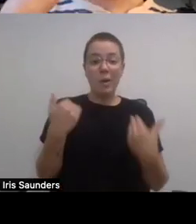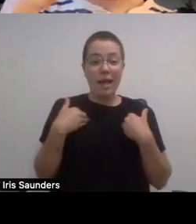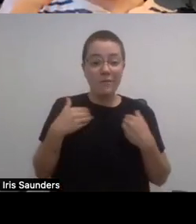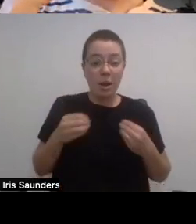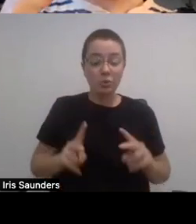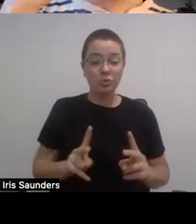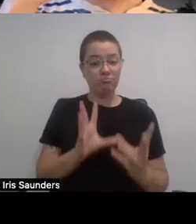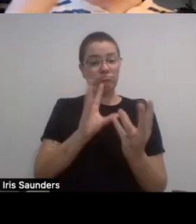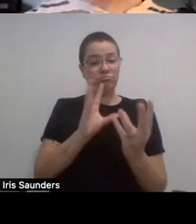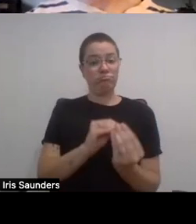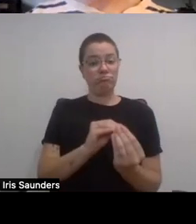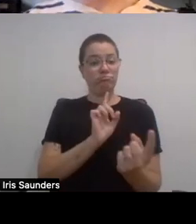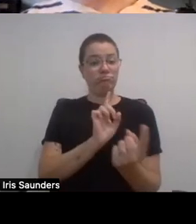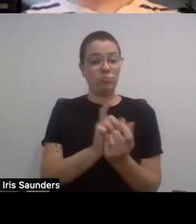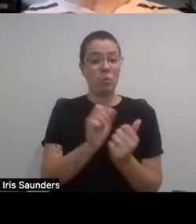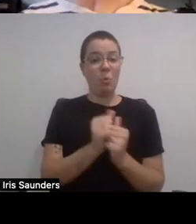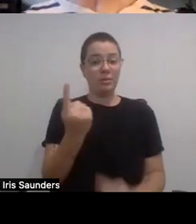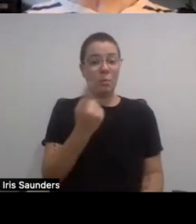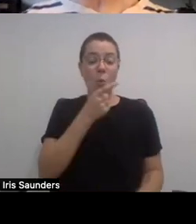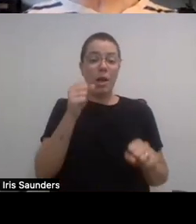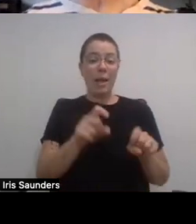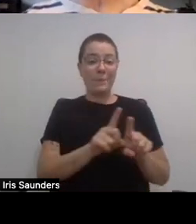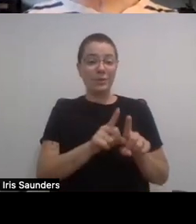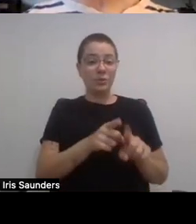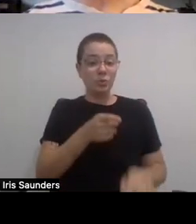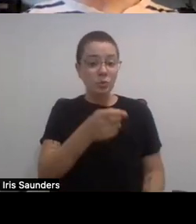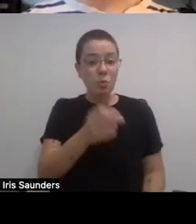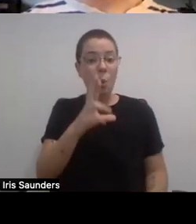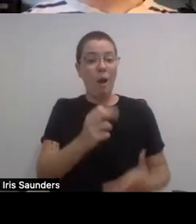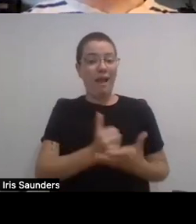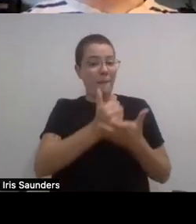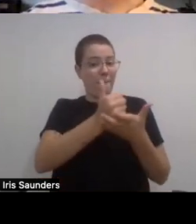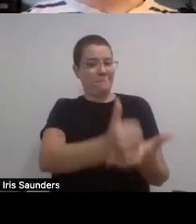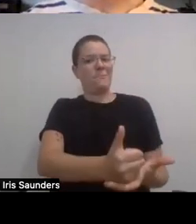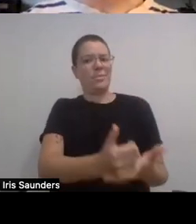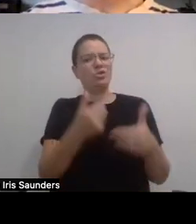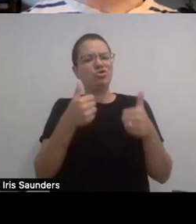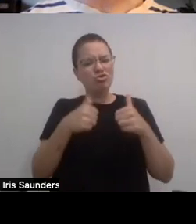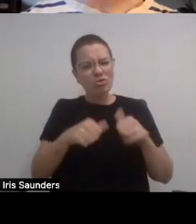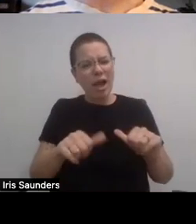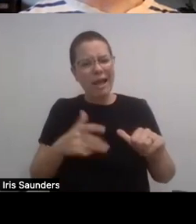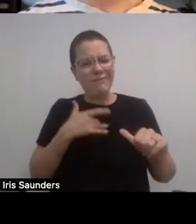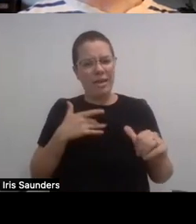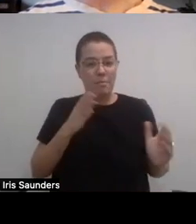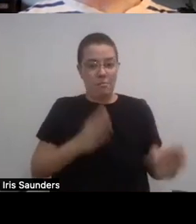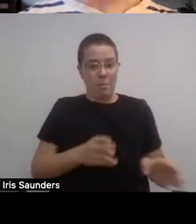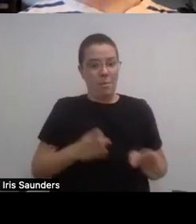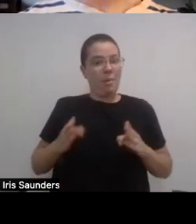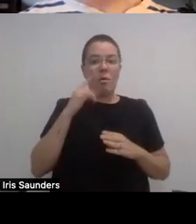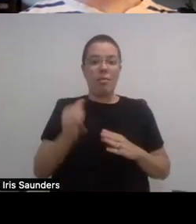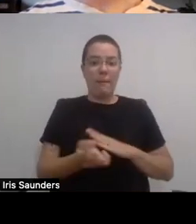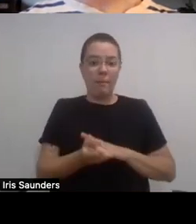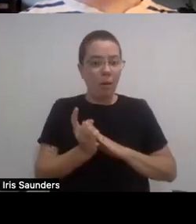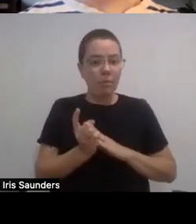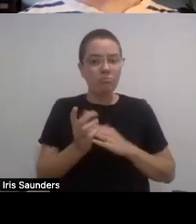that may be able to mentor you or help you out, try to be as prepared as you can for that moment. And, you